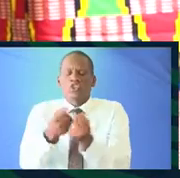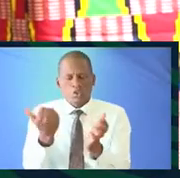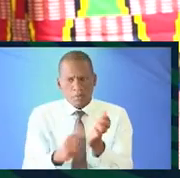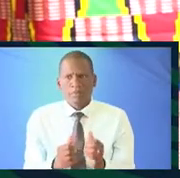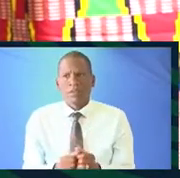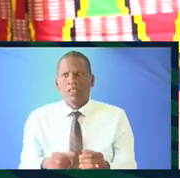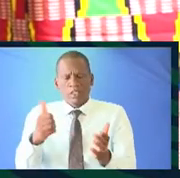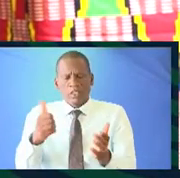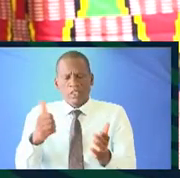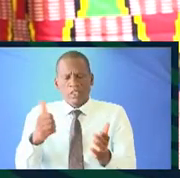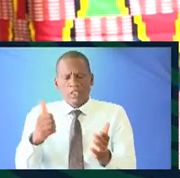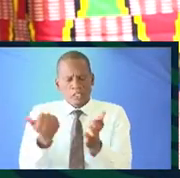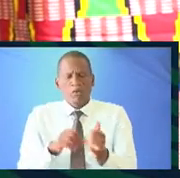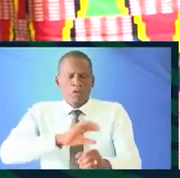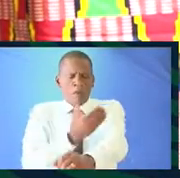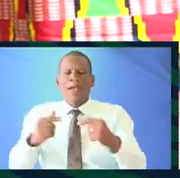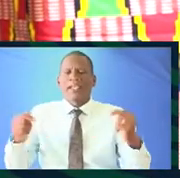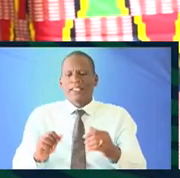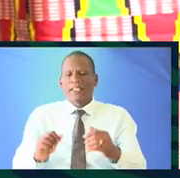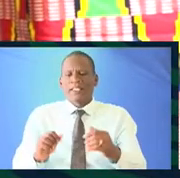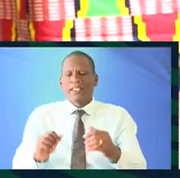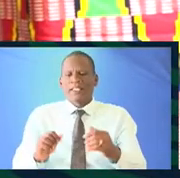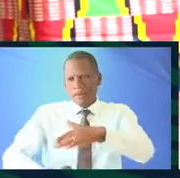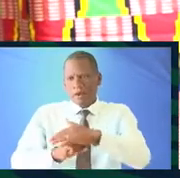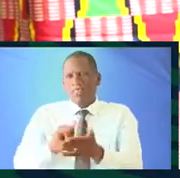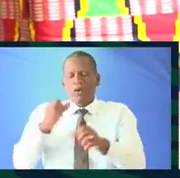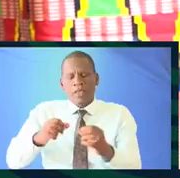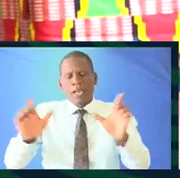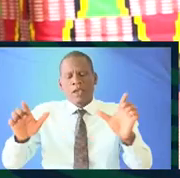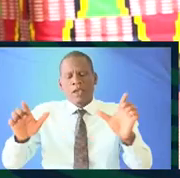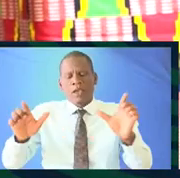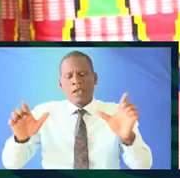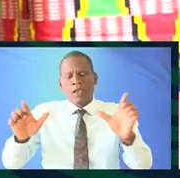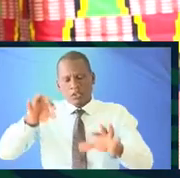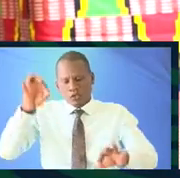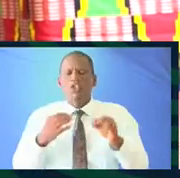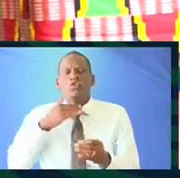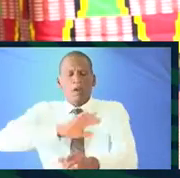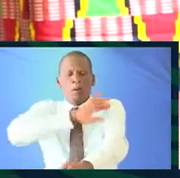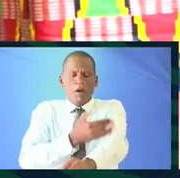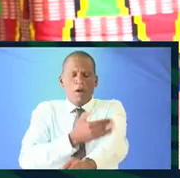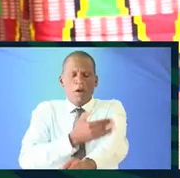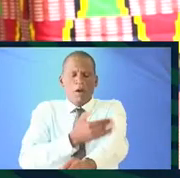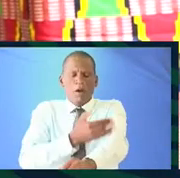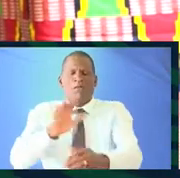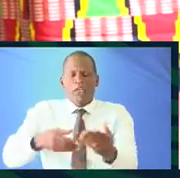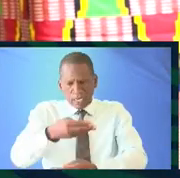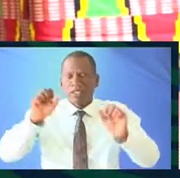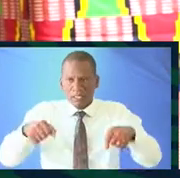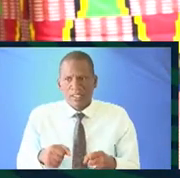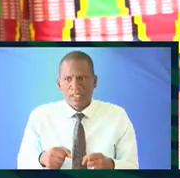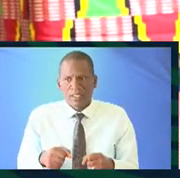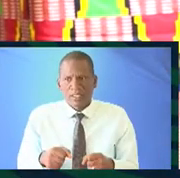problem okay it is a problem of power versus solidarity that's how we make language choices do you want to be more powerful than the interaction